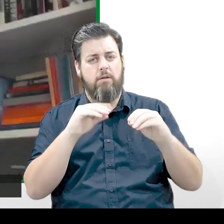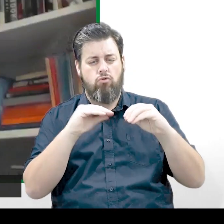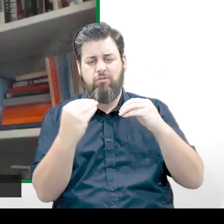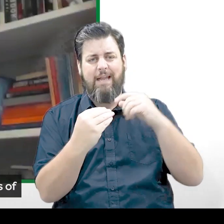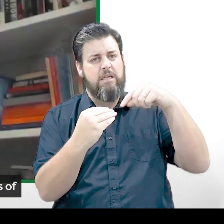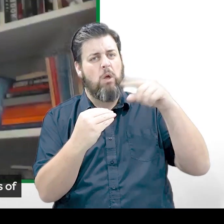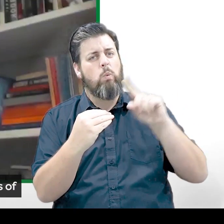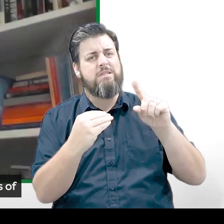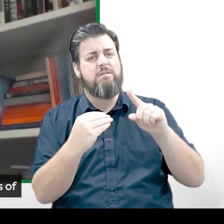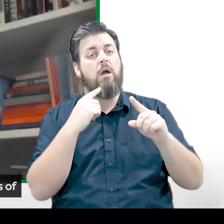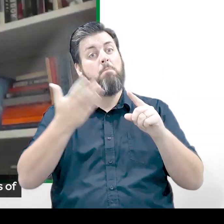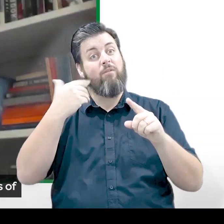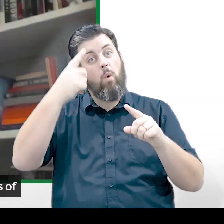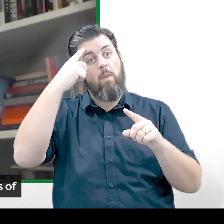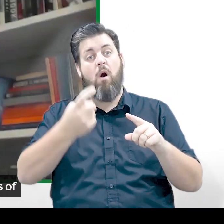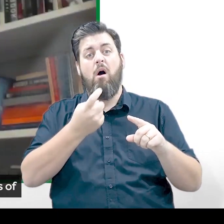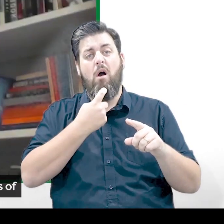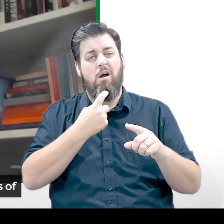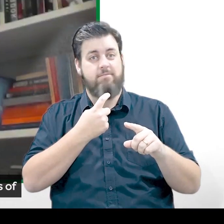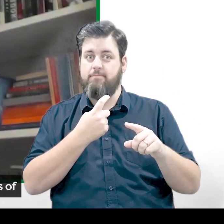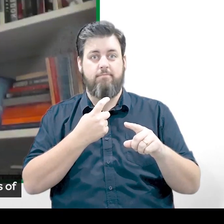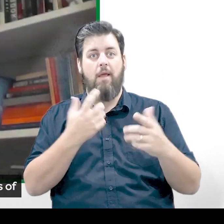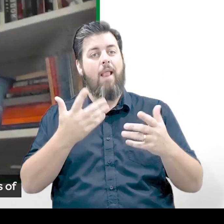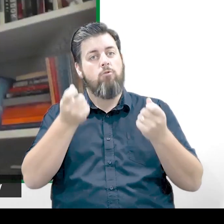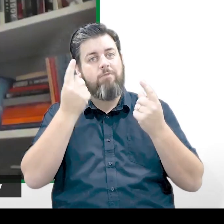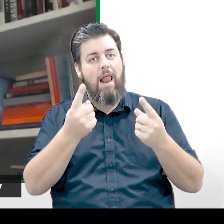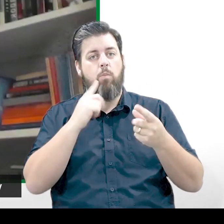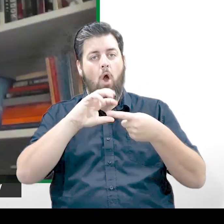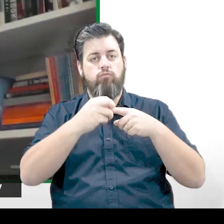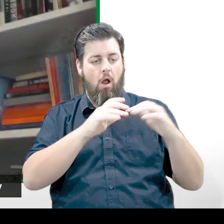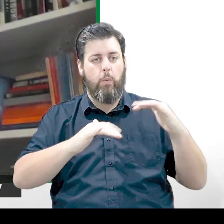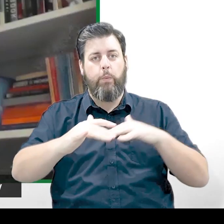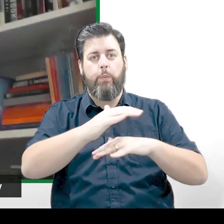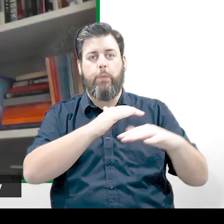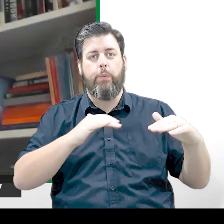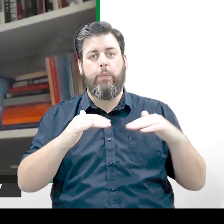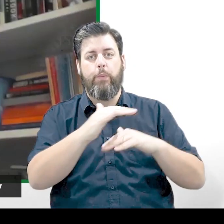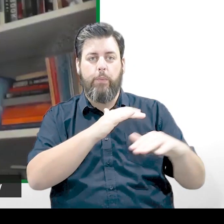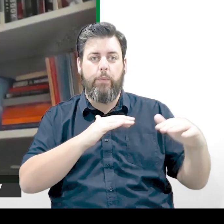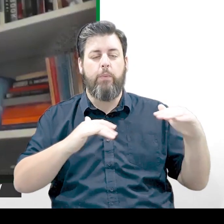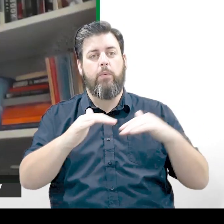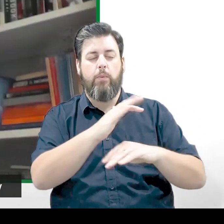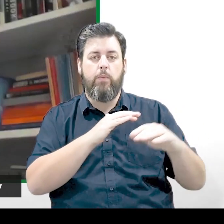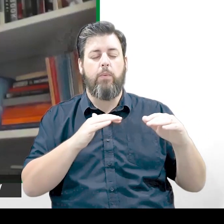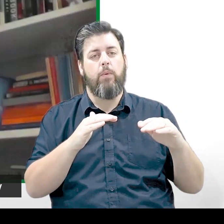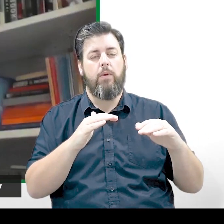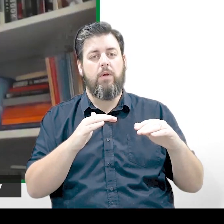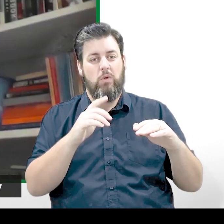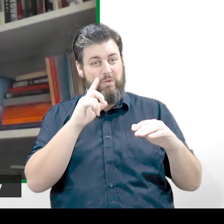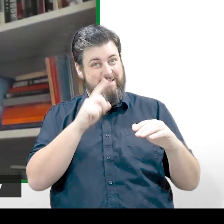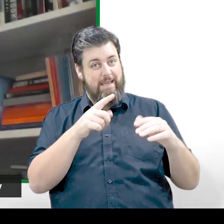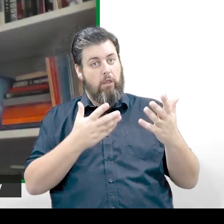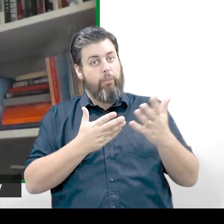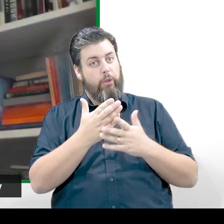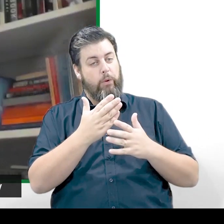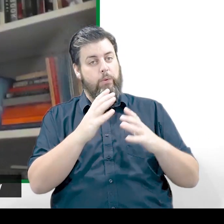time, we thought they were sort of solid. And then we discovered they were lots and lots of little bits of rock. And they're swirling around. And you can almost see